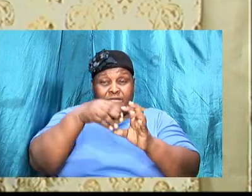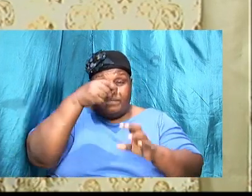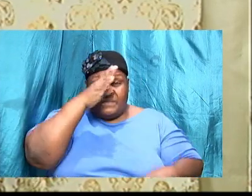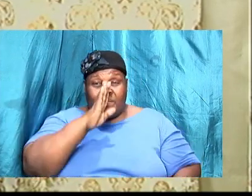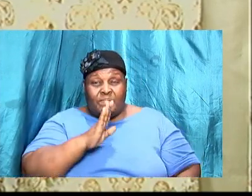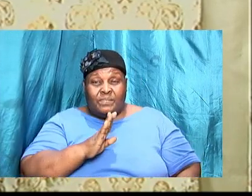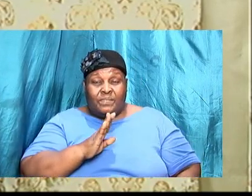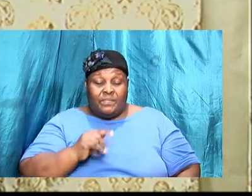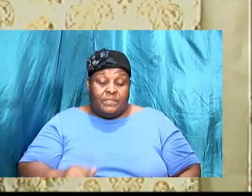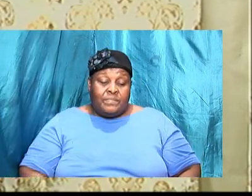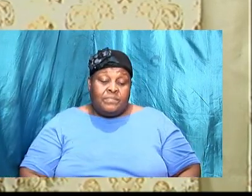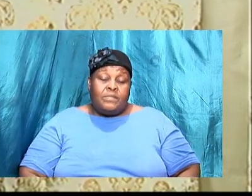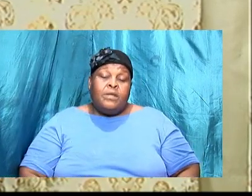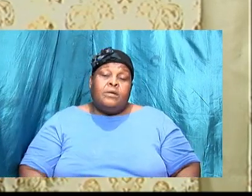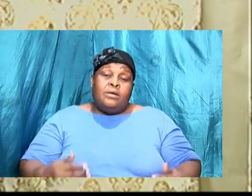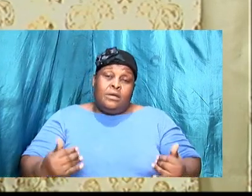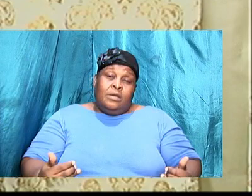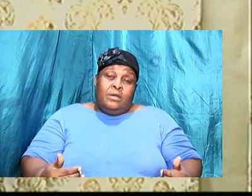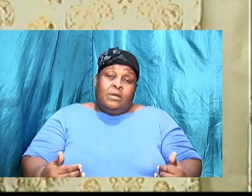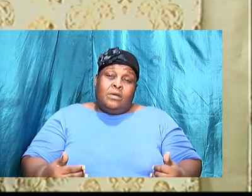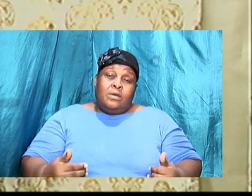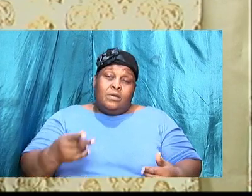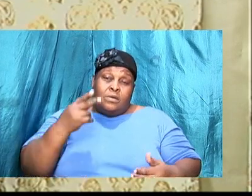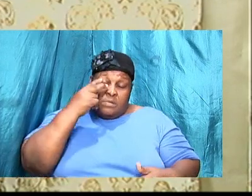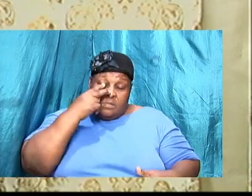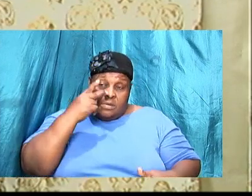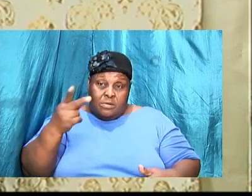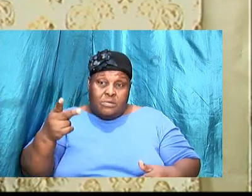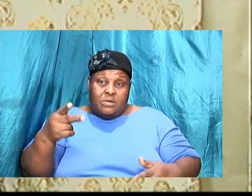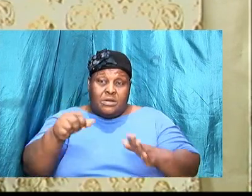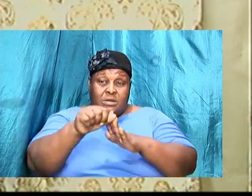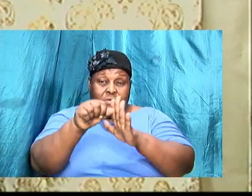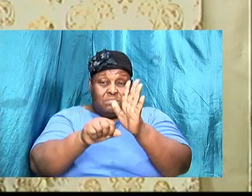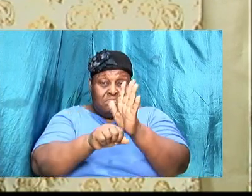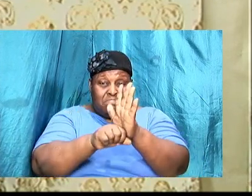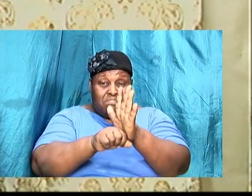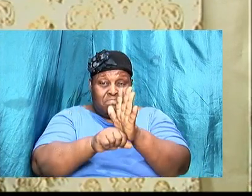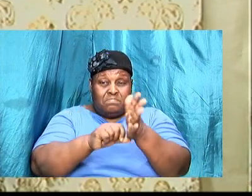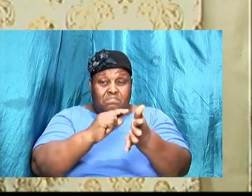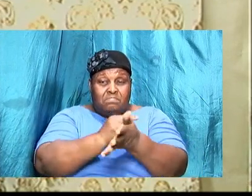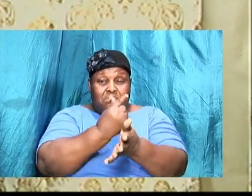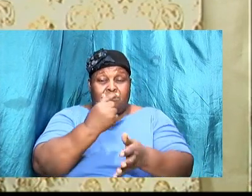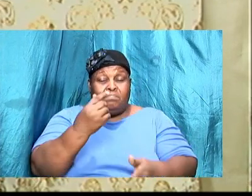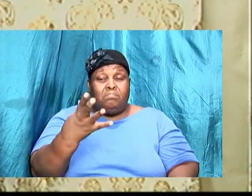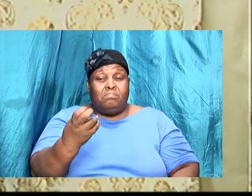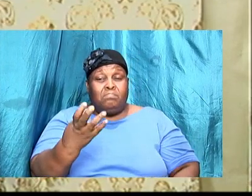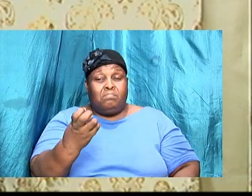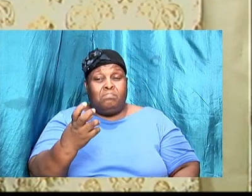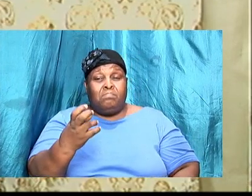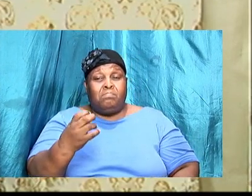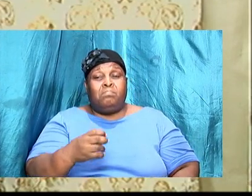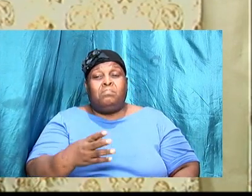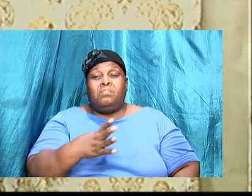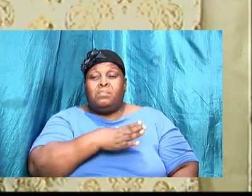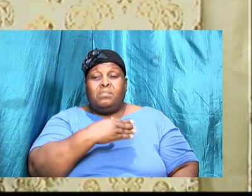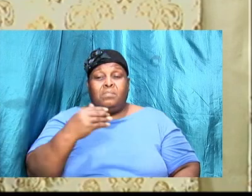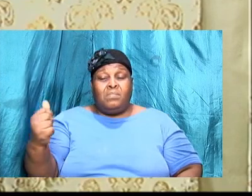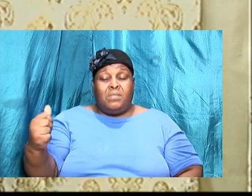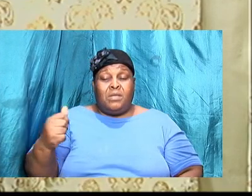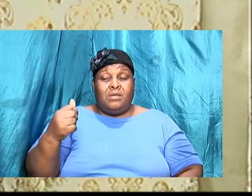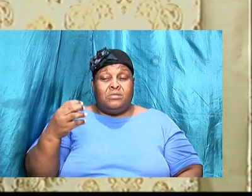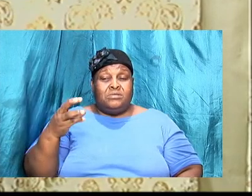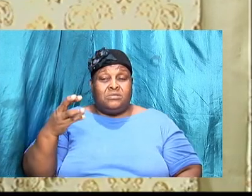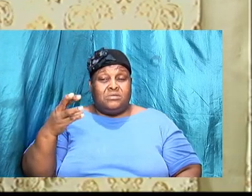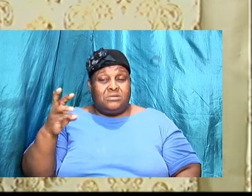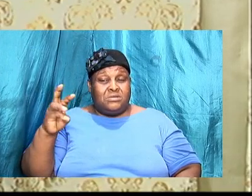we've been looking at the Scripture from Genesis chapter 15 and Genesis chapter 16. I'm not necessarily